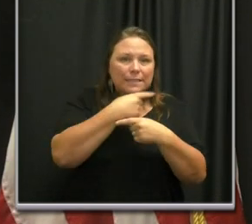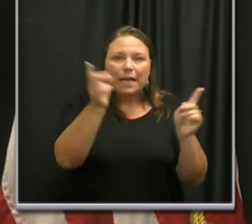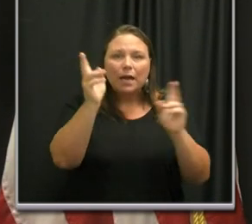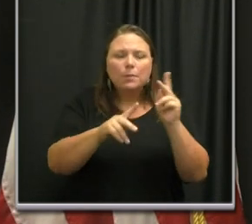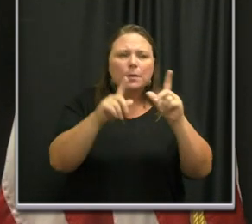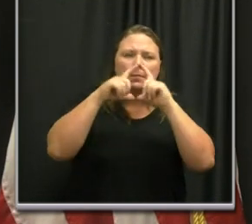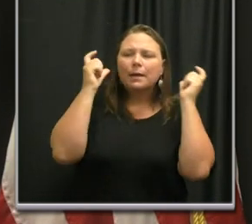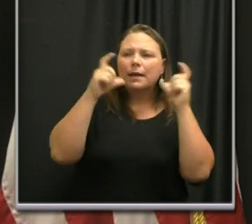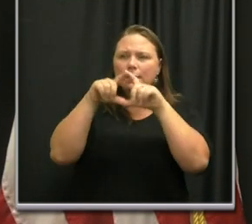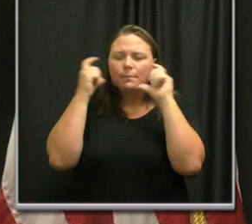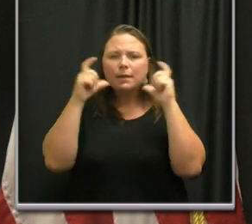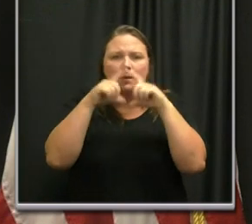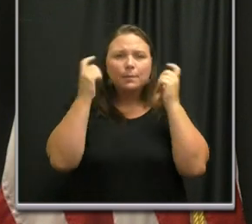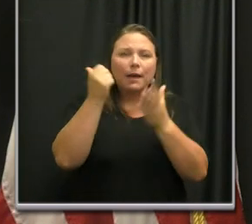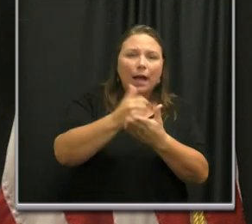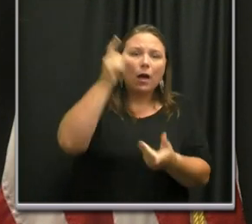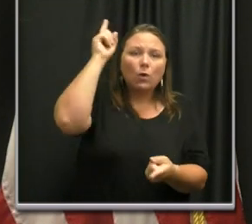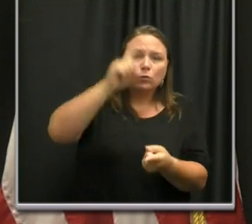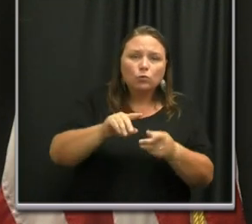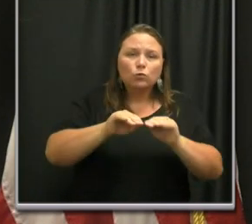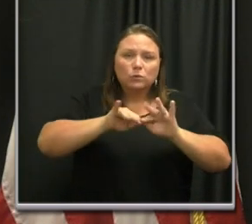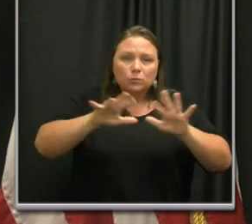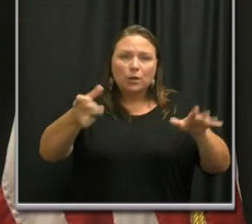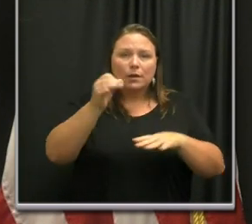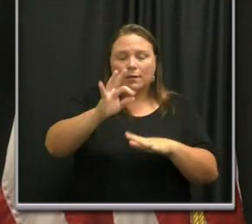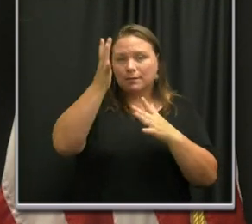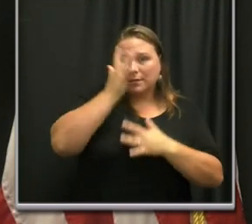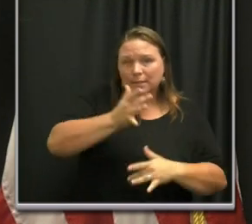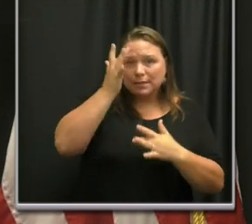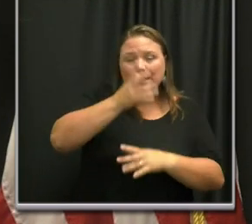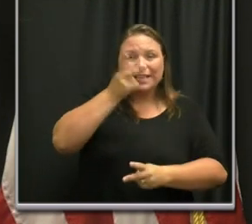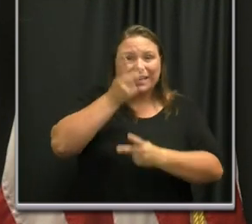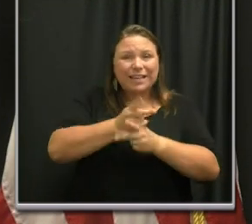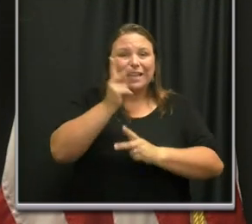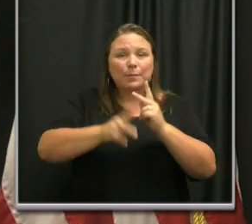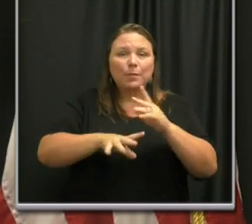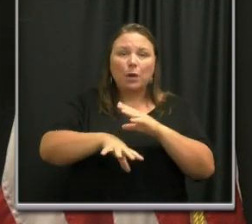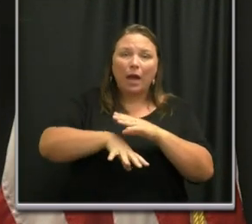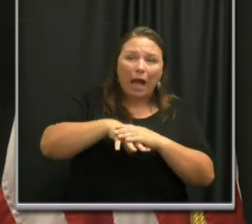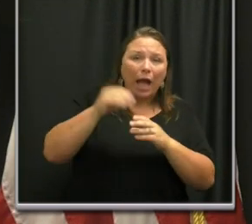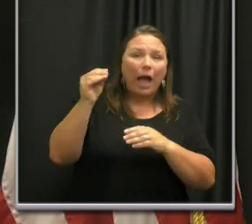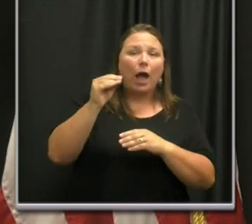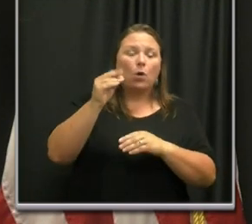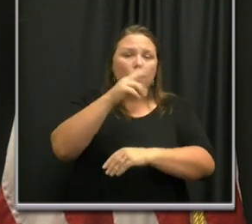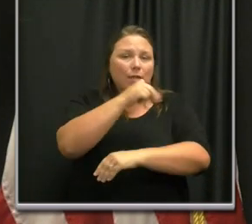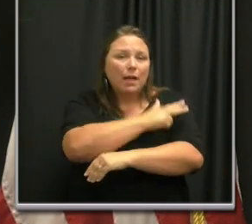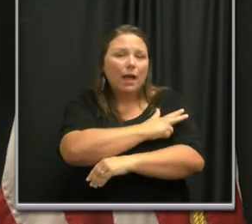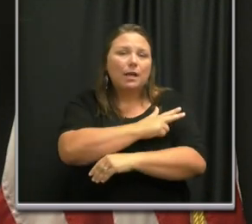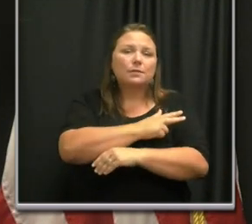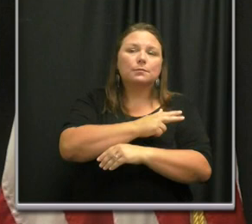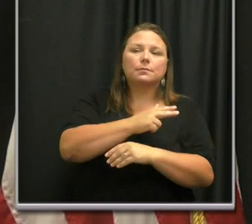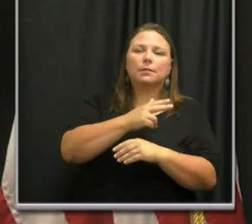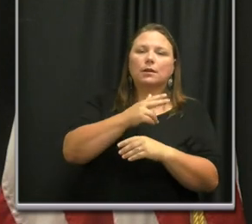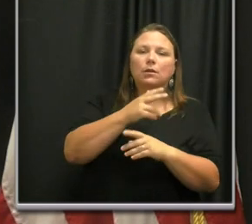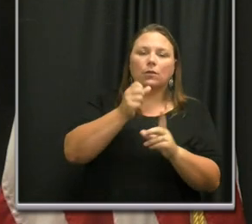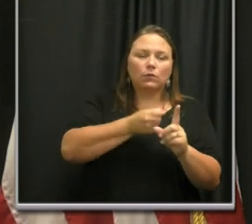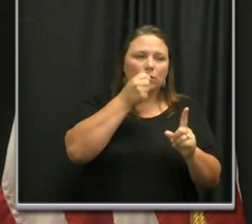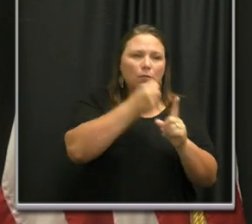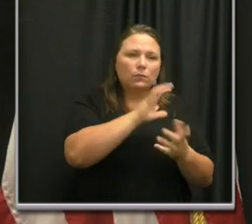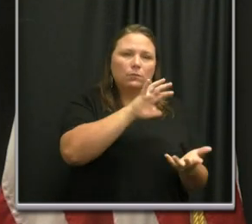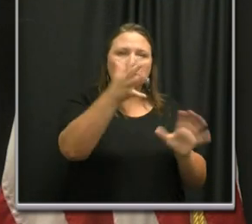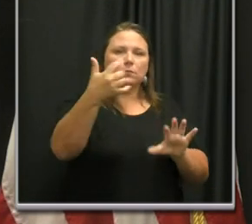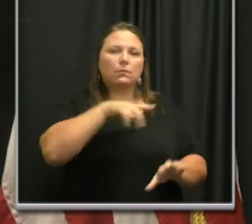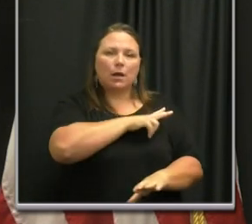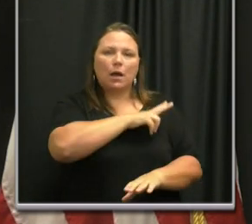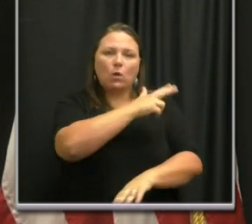you can to lower the spread of the disease. Keep people out of the hospital from crashing our health care facilities.